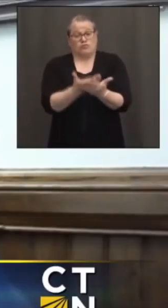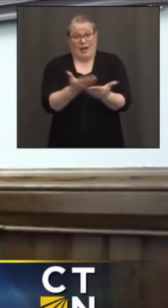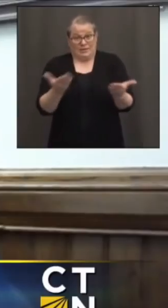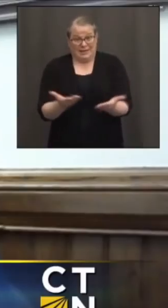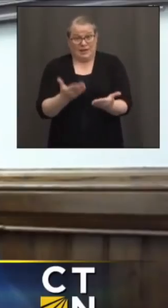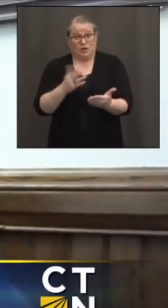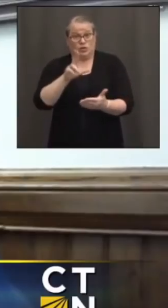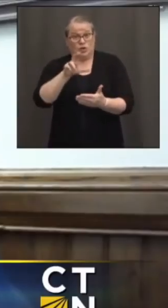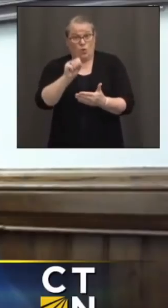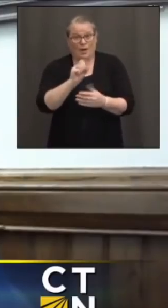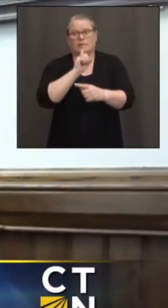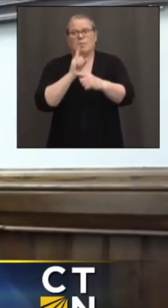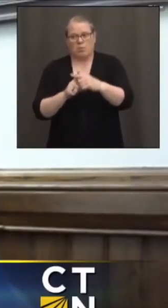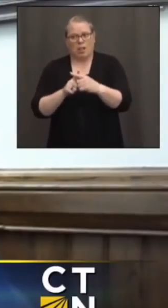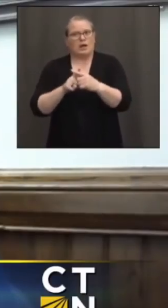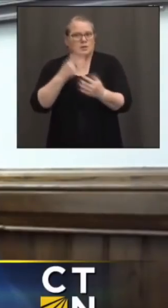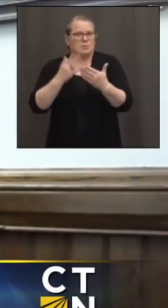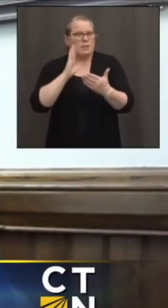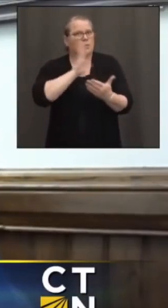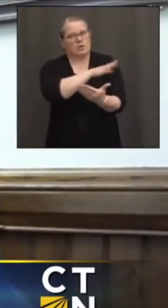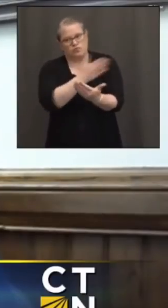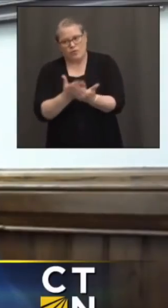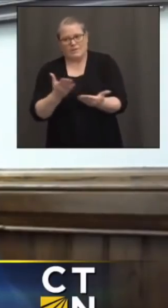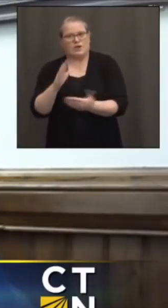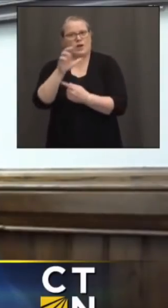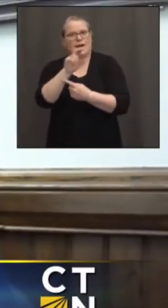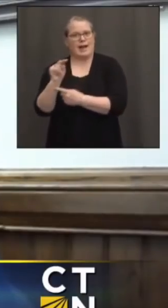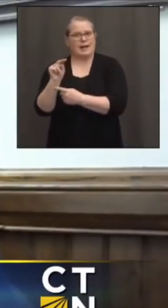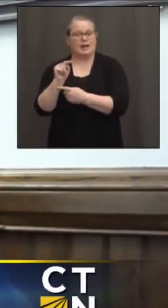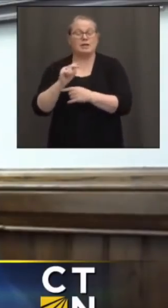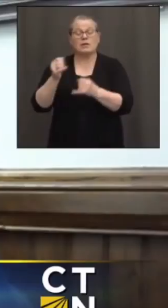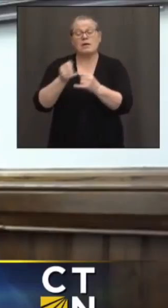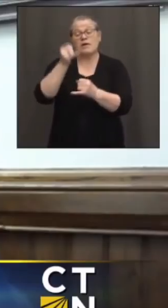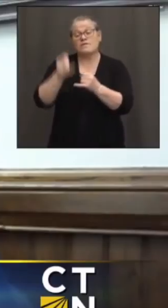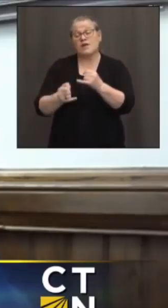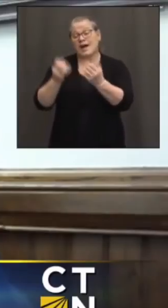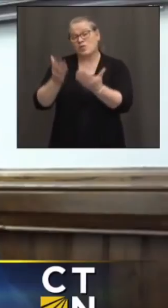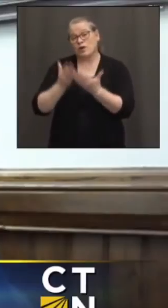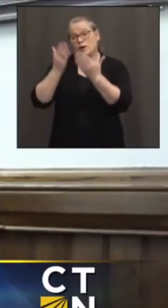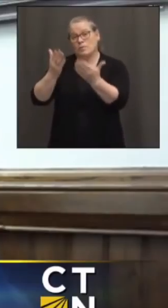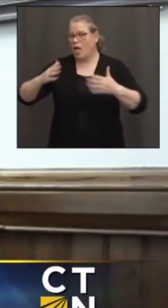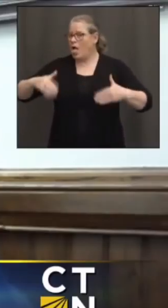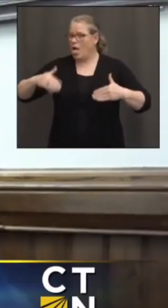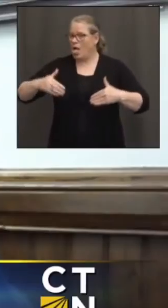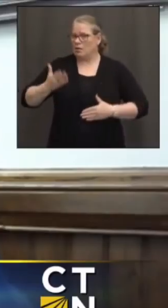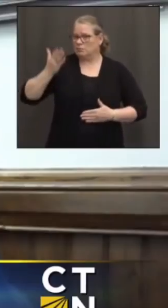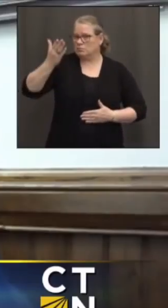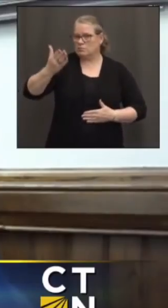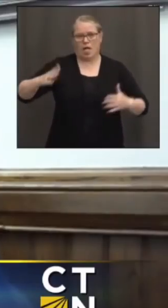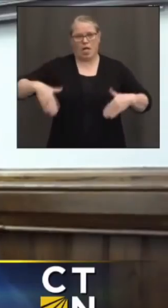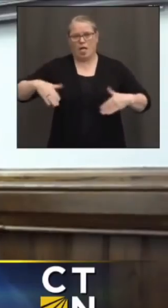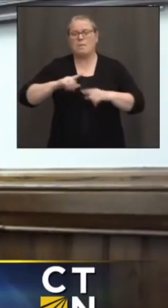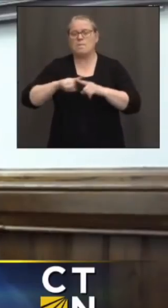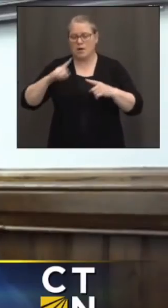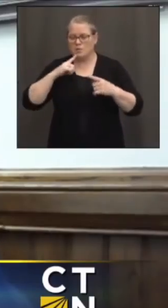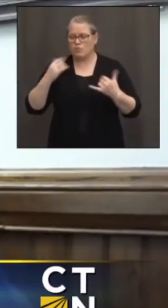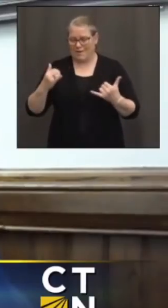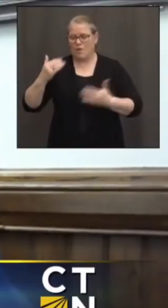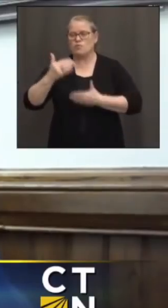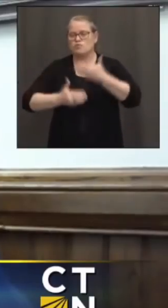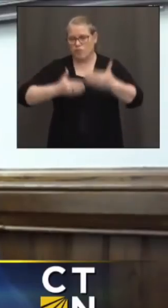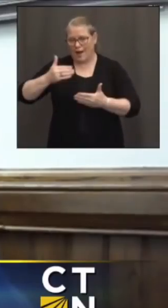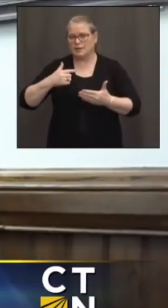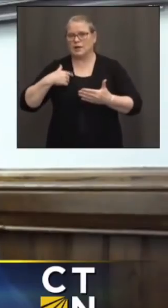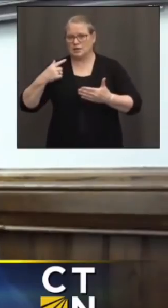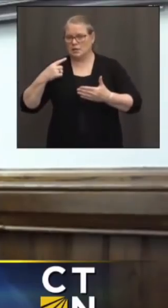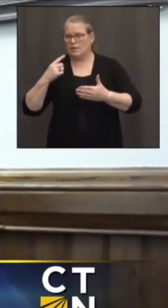be in our state. We have not provided a final recommendation to the White House, but we are in the process of completing our due